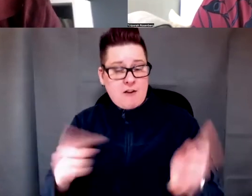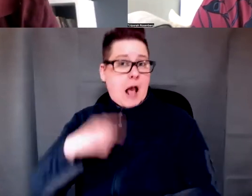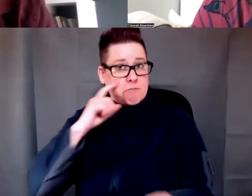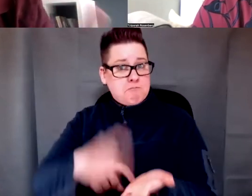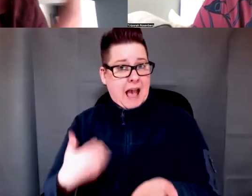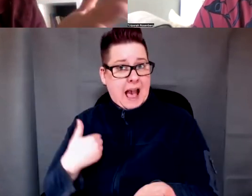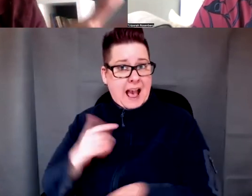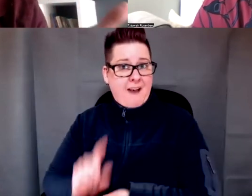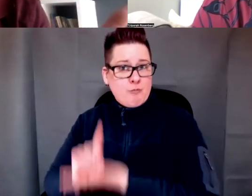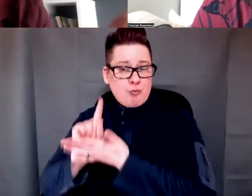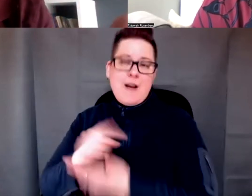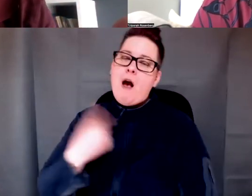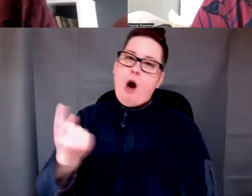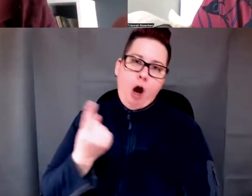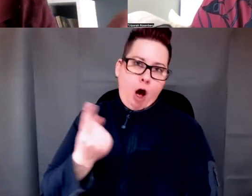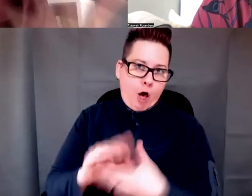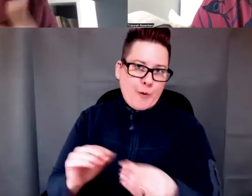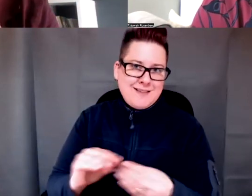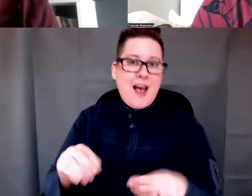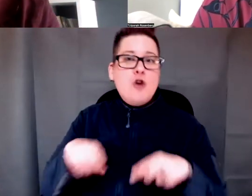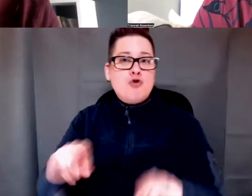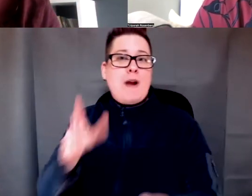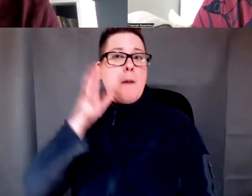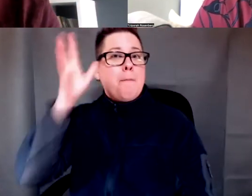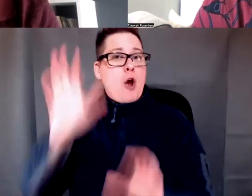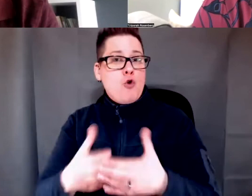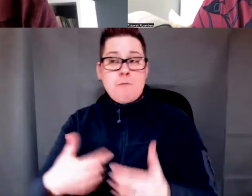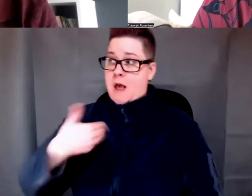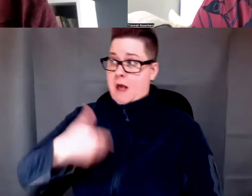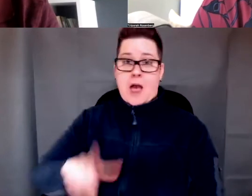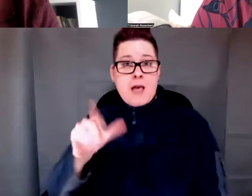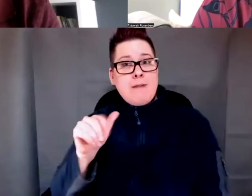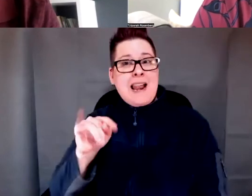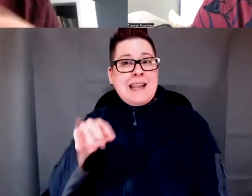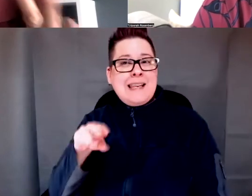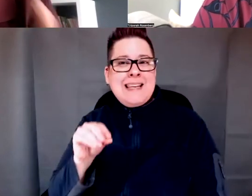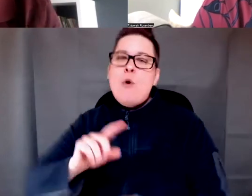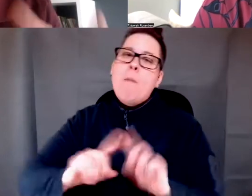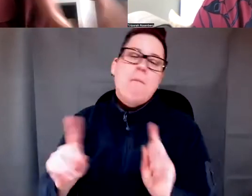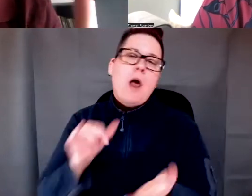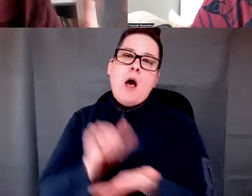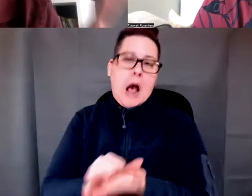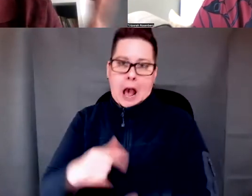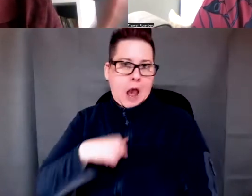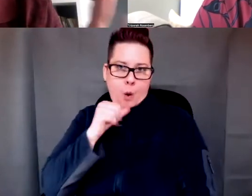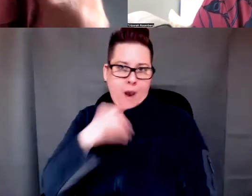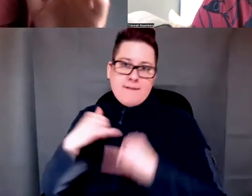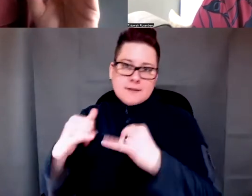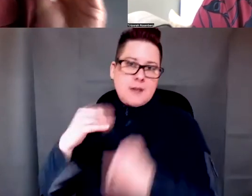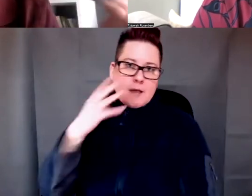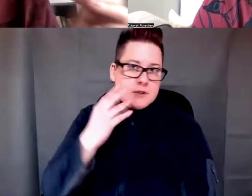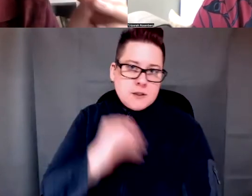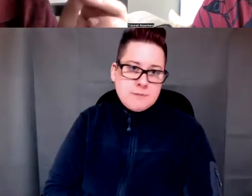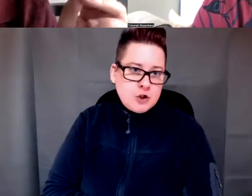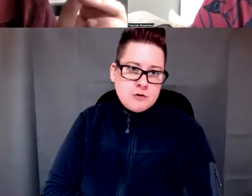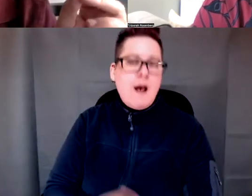say when I start a parenting group, I'm a Latino, but there's no way I'm experiencing the same your experience. And I'm